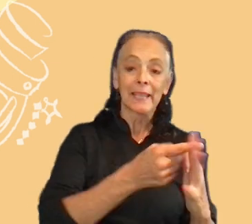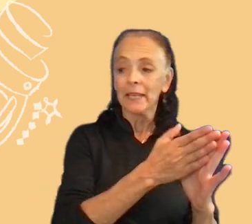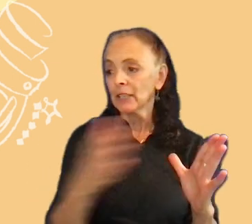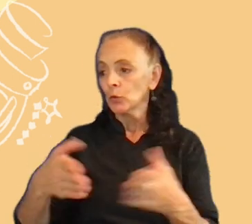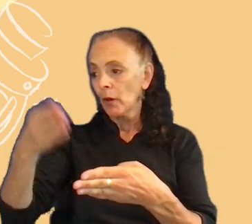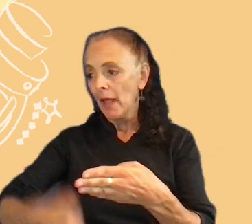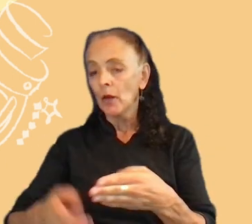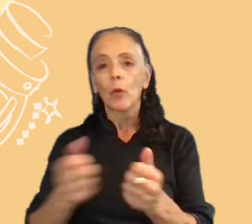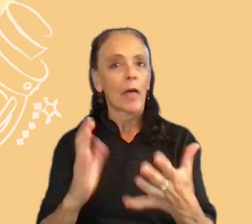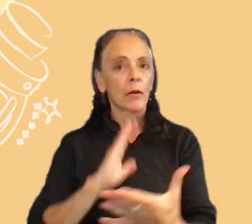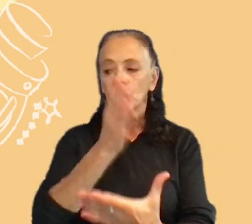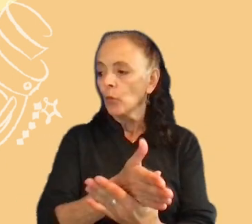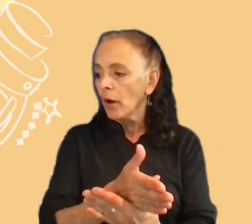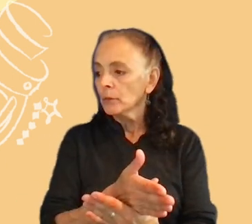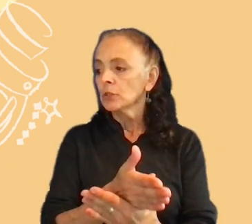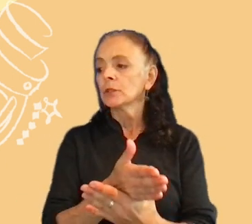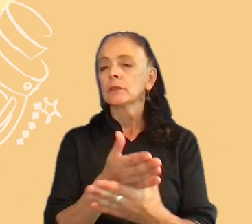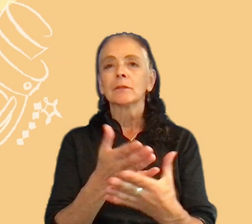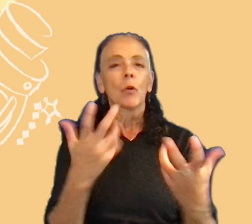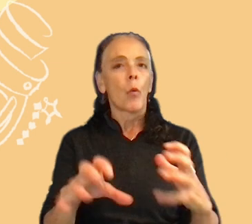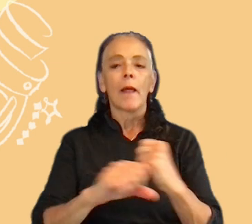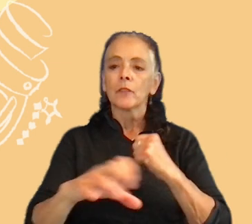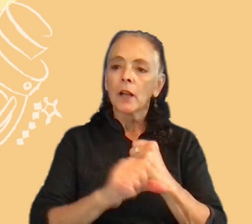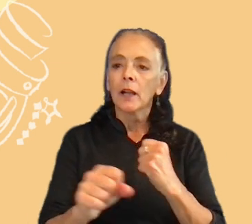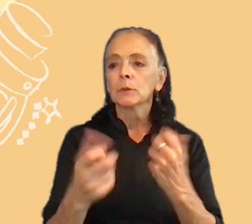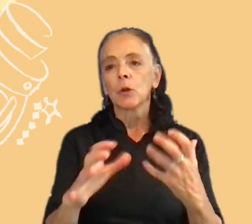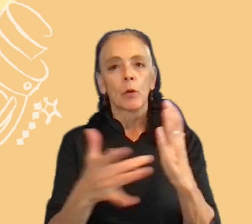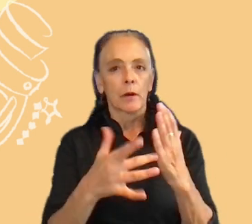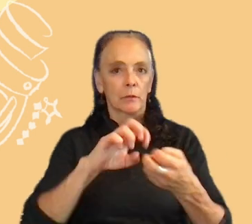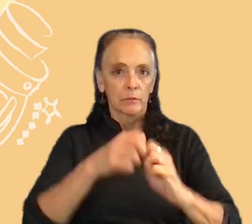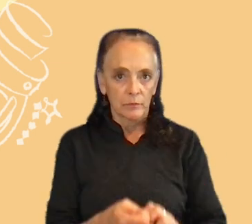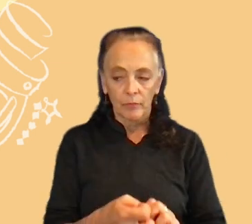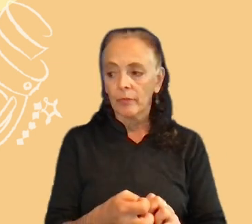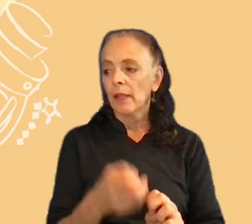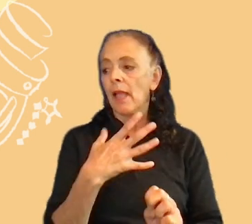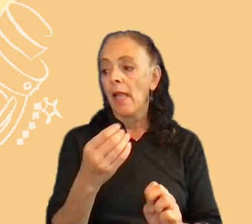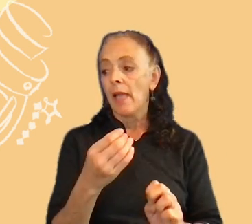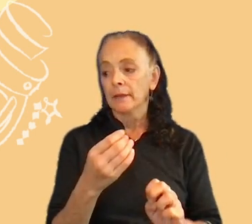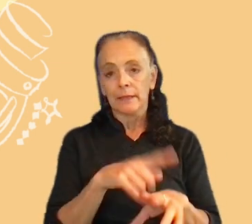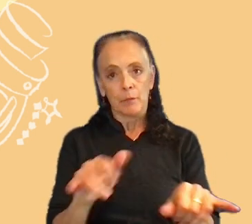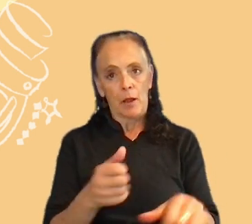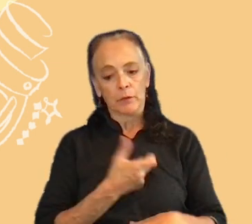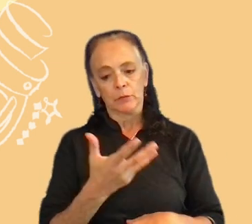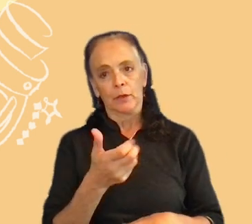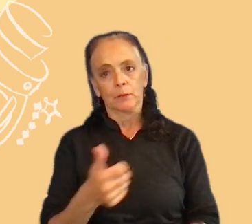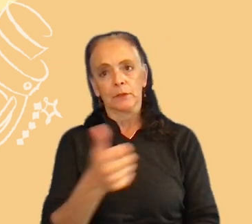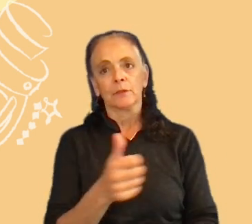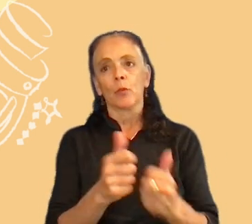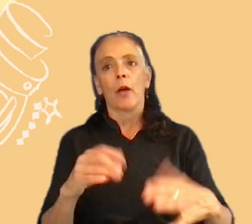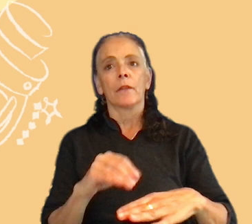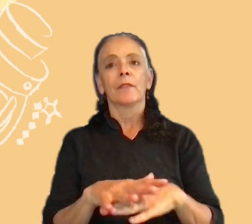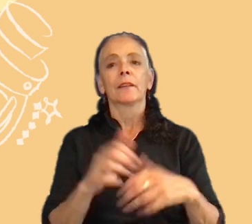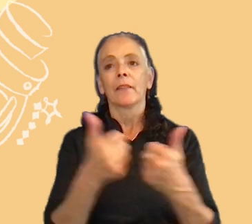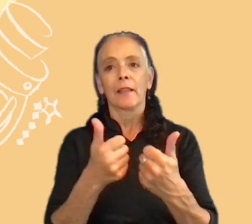without interruptions, be them advertisement or technical issues, and while being able to express themselves without affecting the